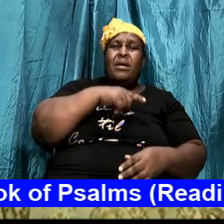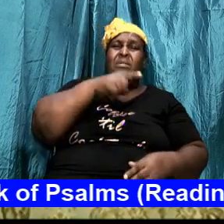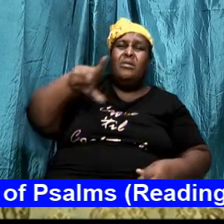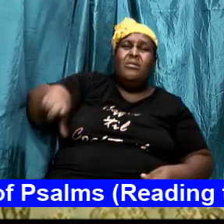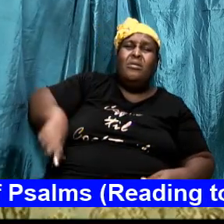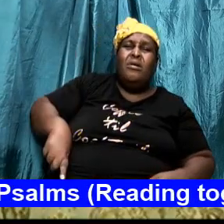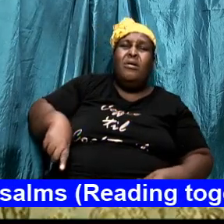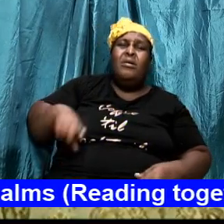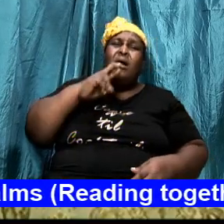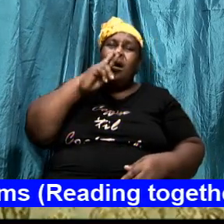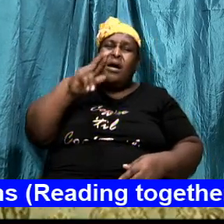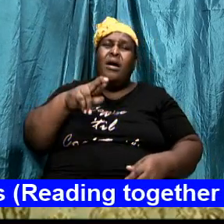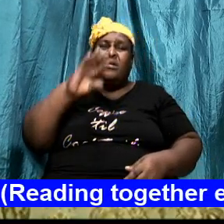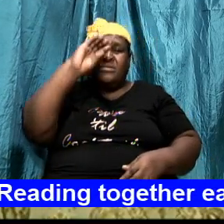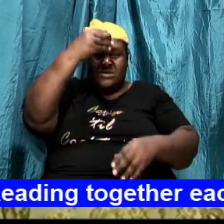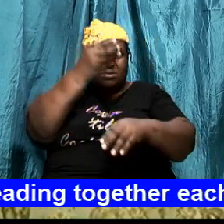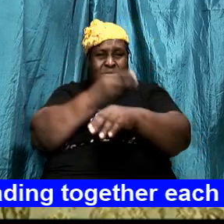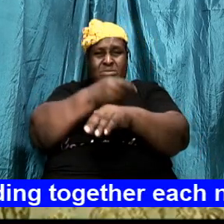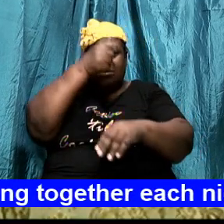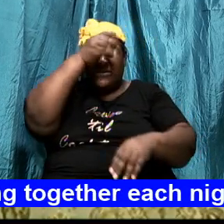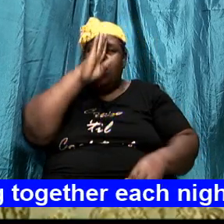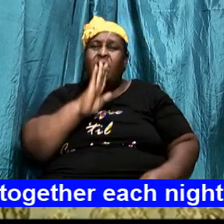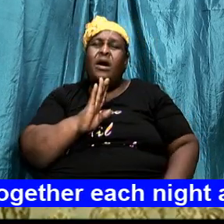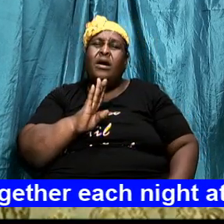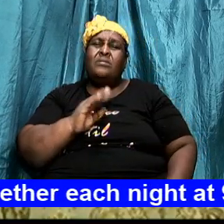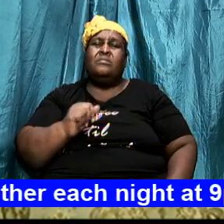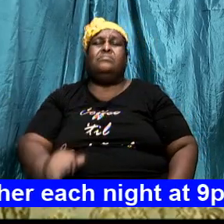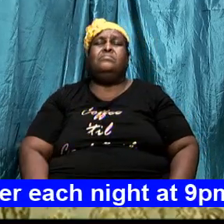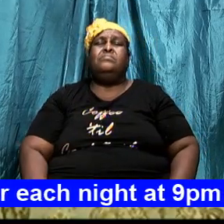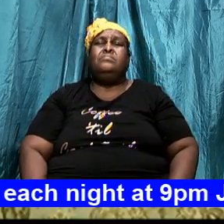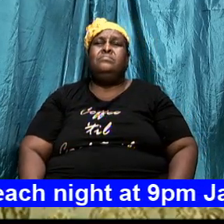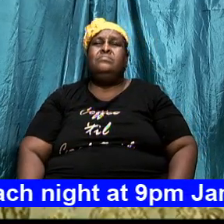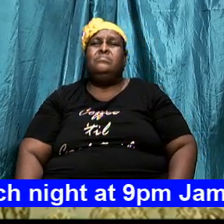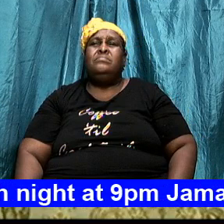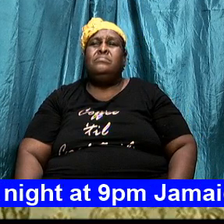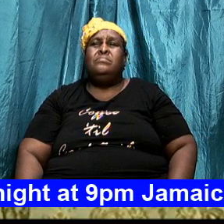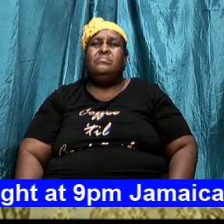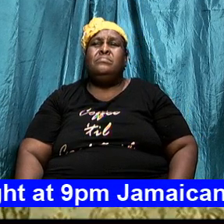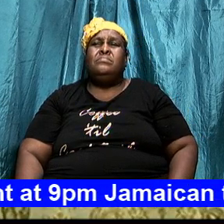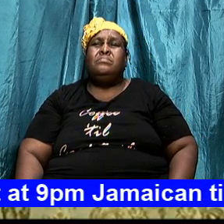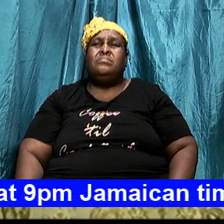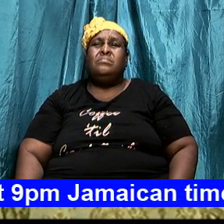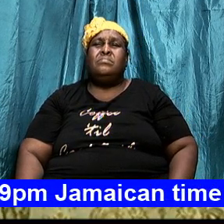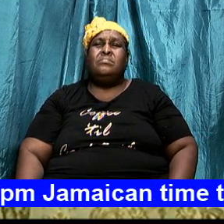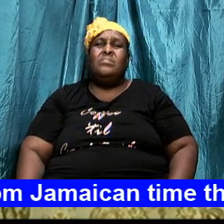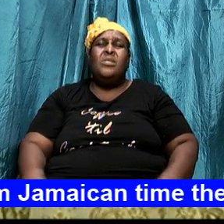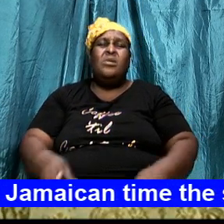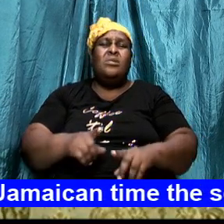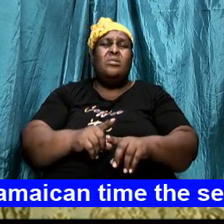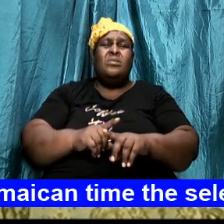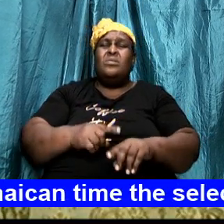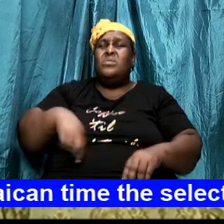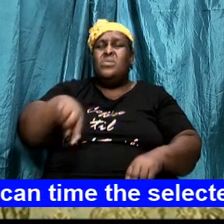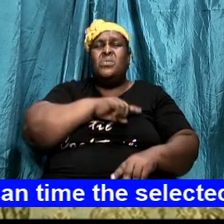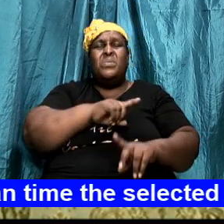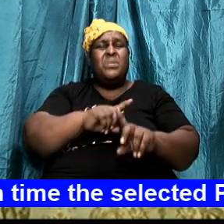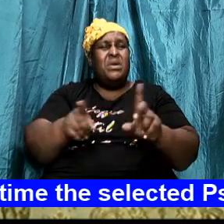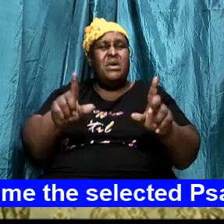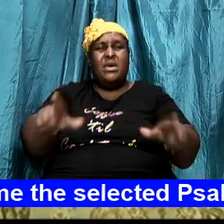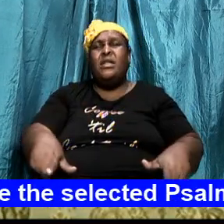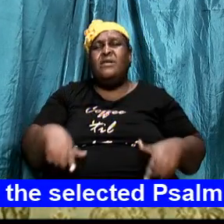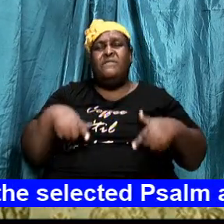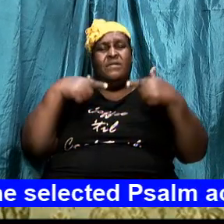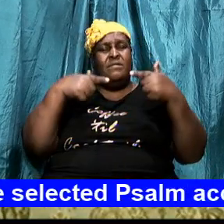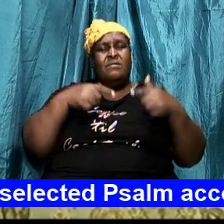and they are in the Lord if we are going to overcome. So we cannot live any and any way and think that,